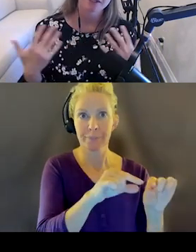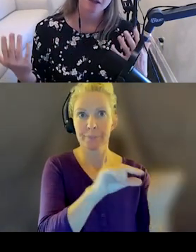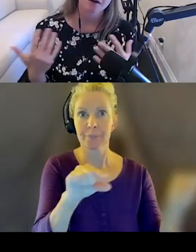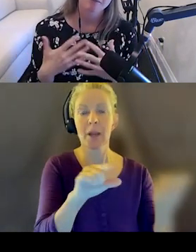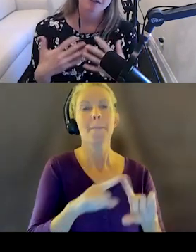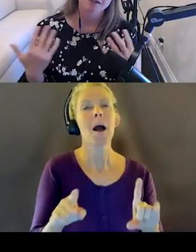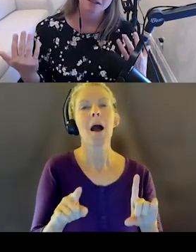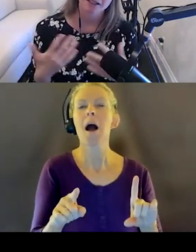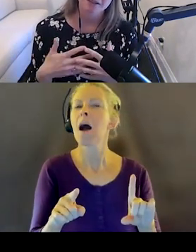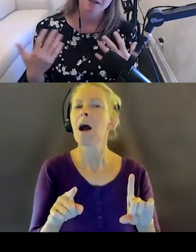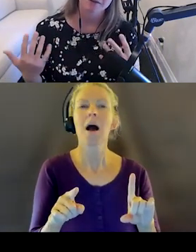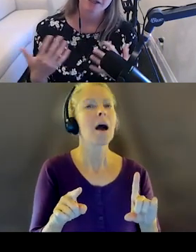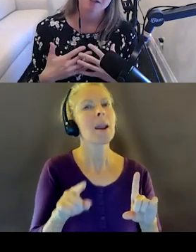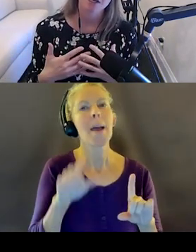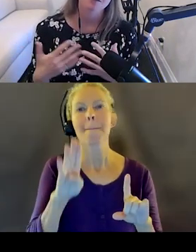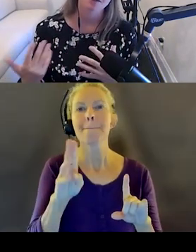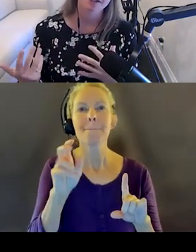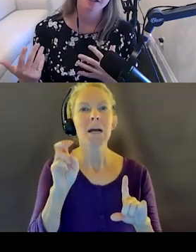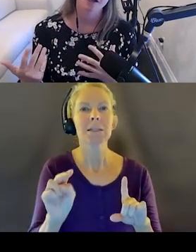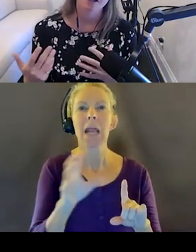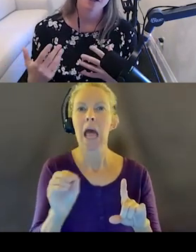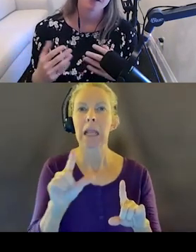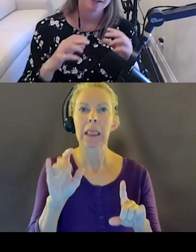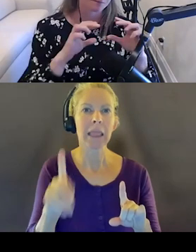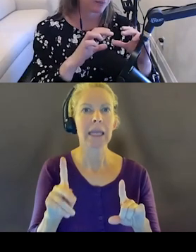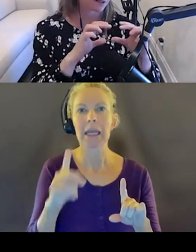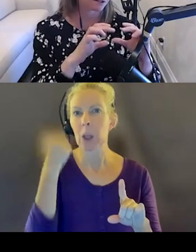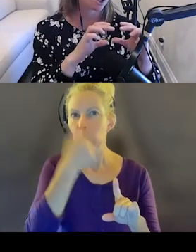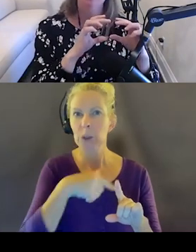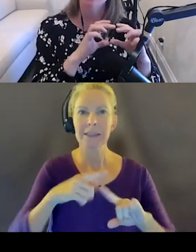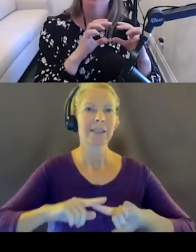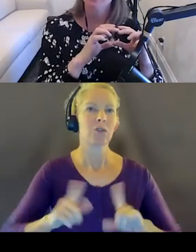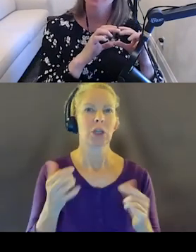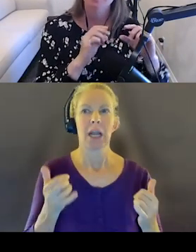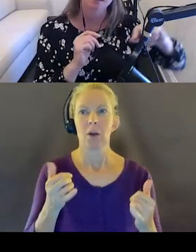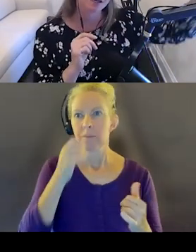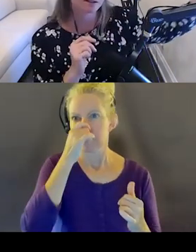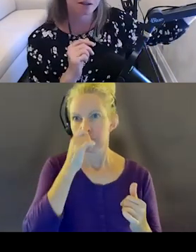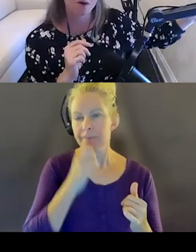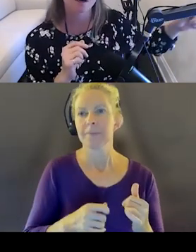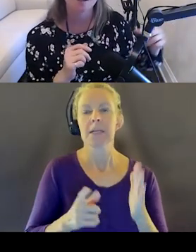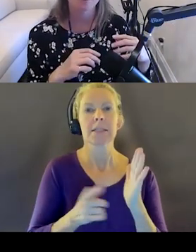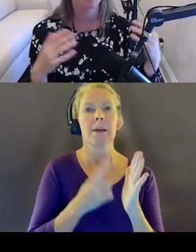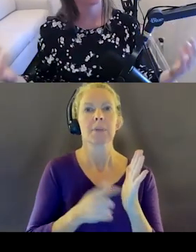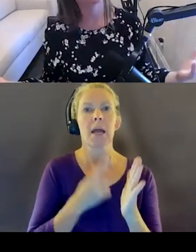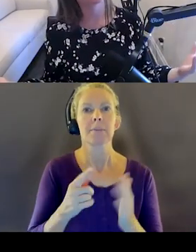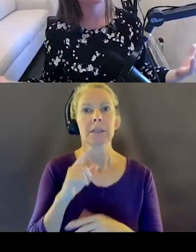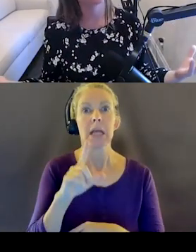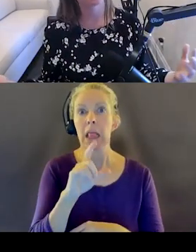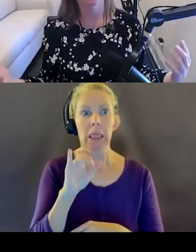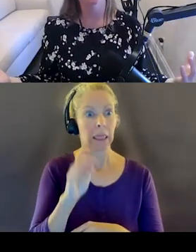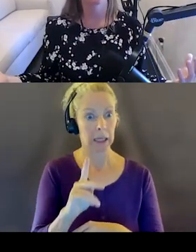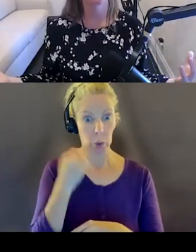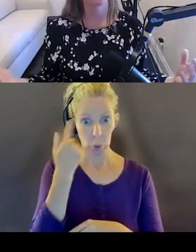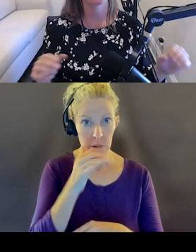a blurring of buttons and links, right? And sometimes a link is like this big, chunky thing because it takes you somewhere. But in our hero